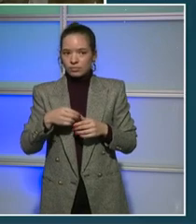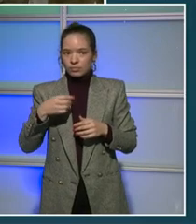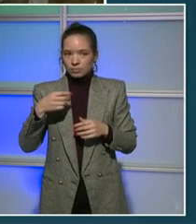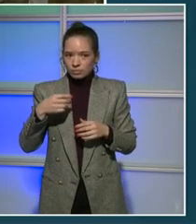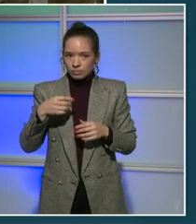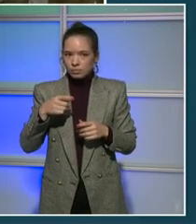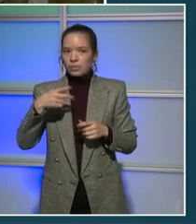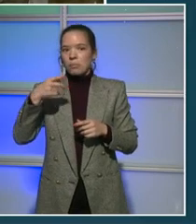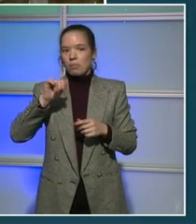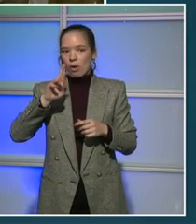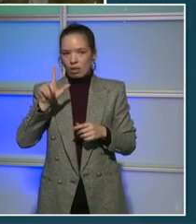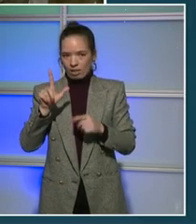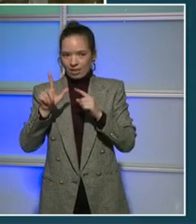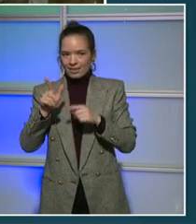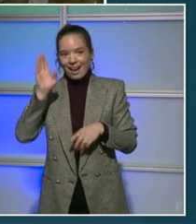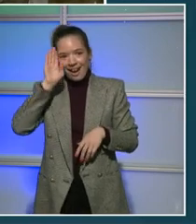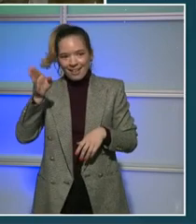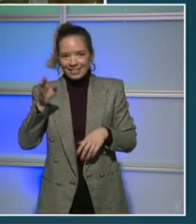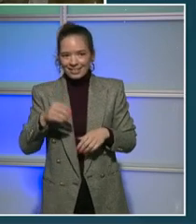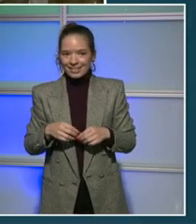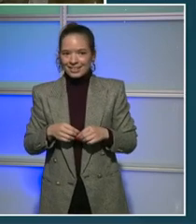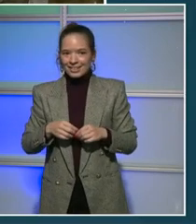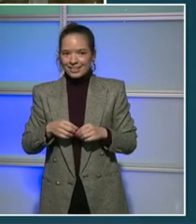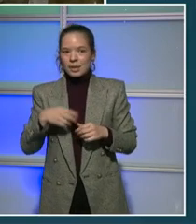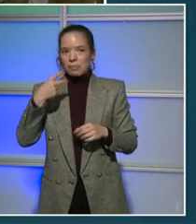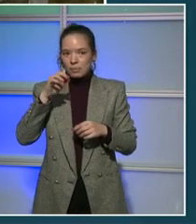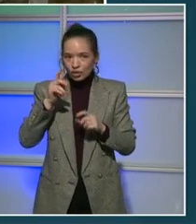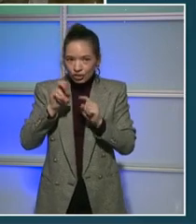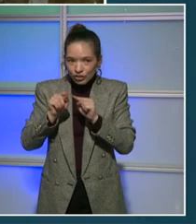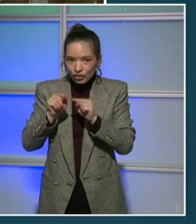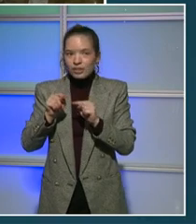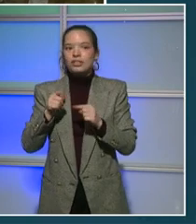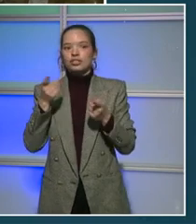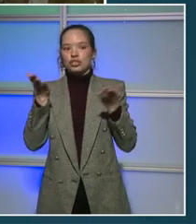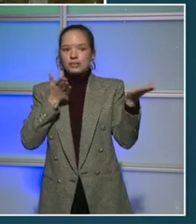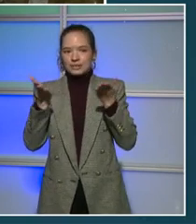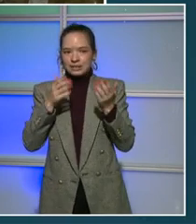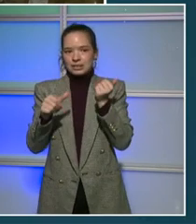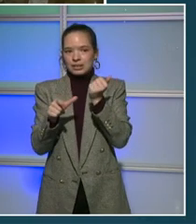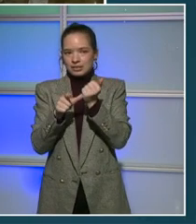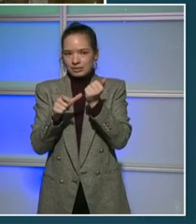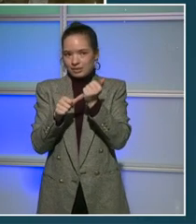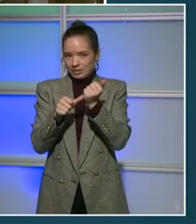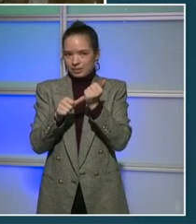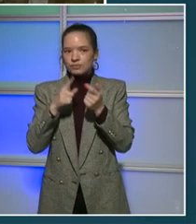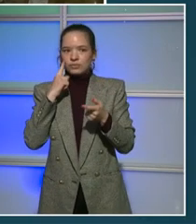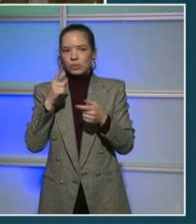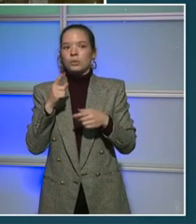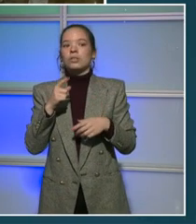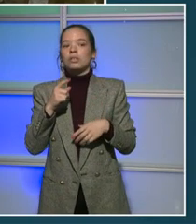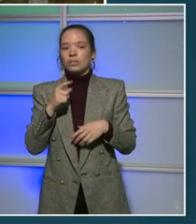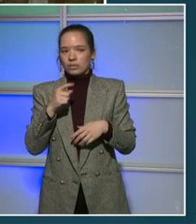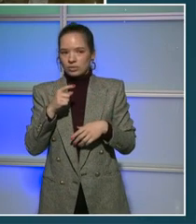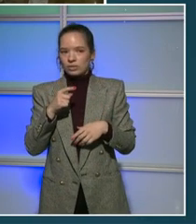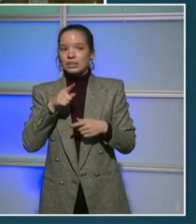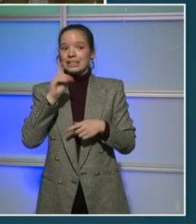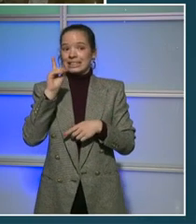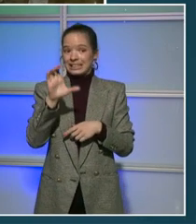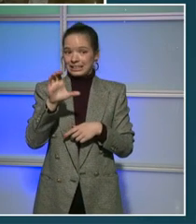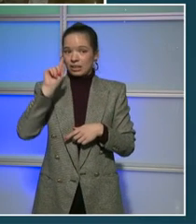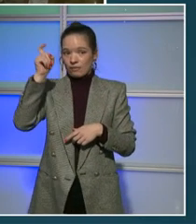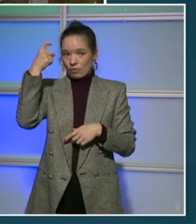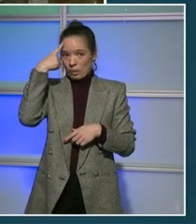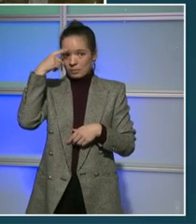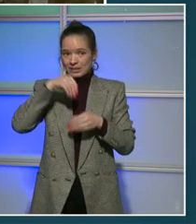Parker, and I'm proud to serve in the Bowser administration as the Assistant City Administrator, heading up DC government's internal services agencies